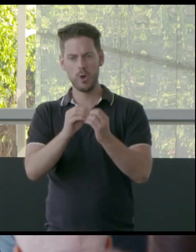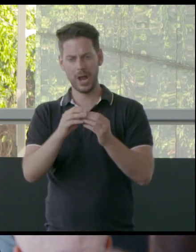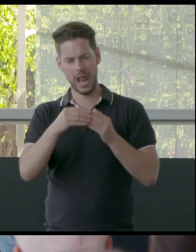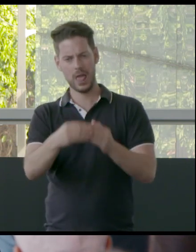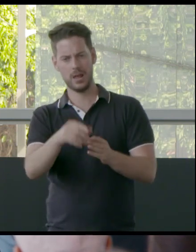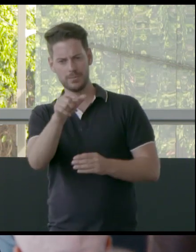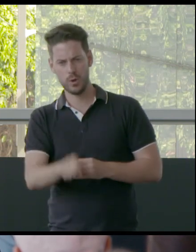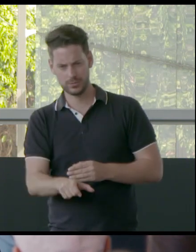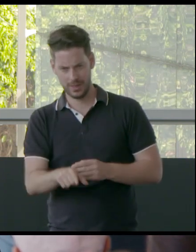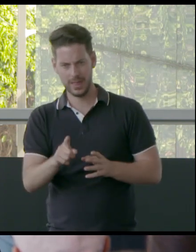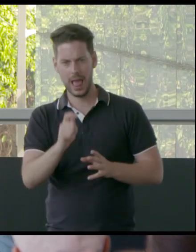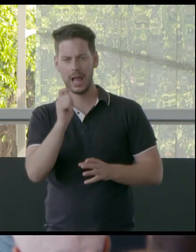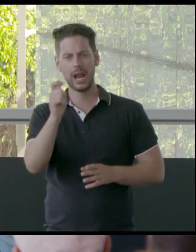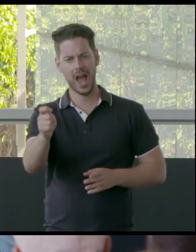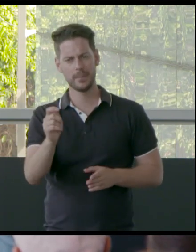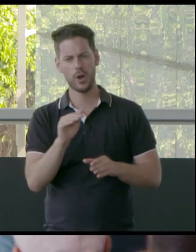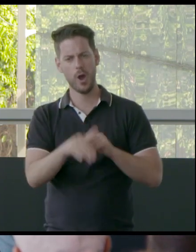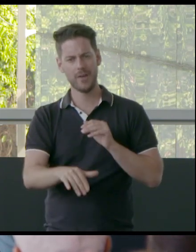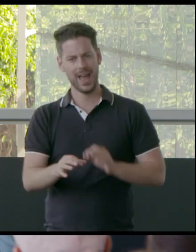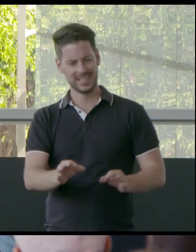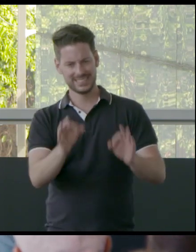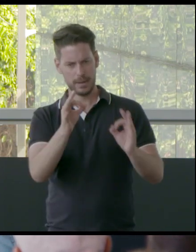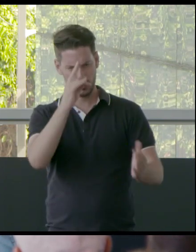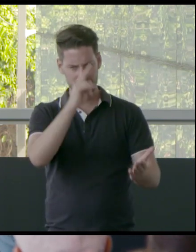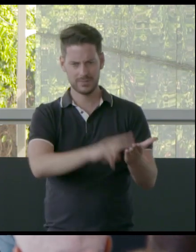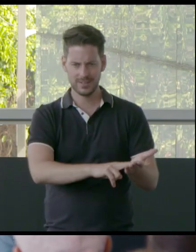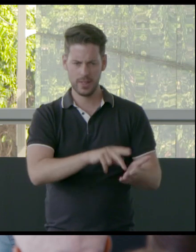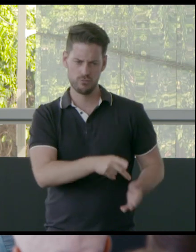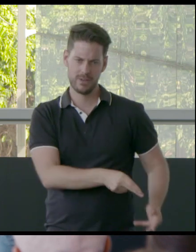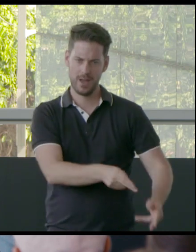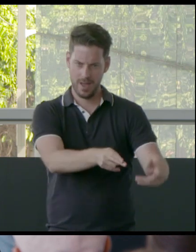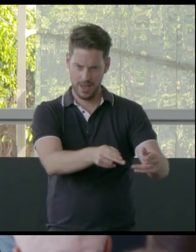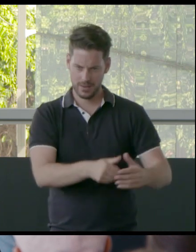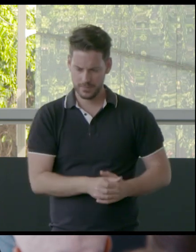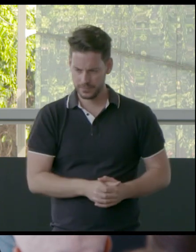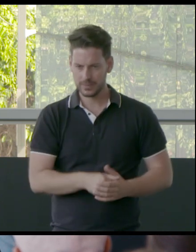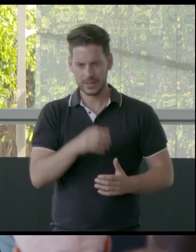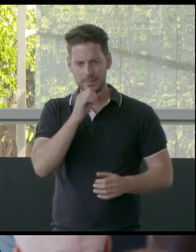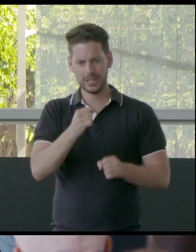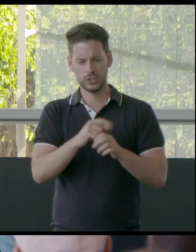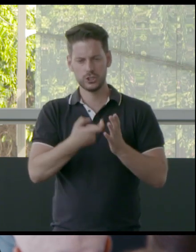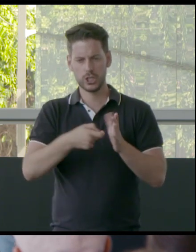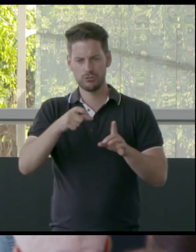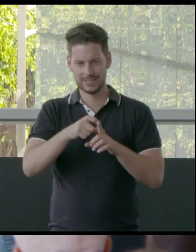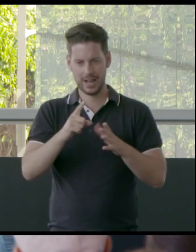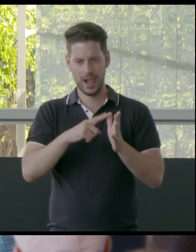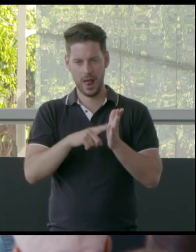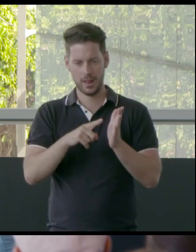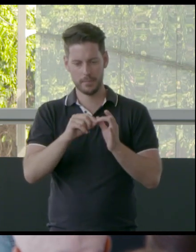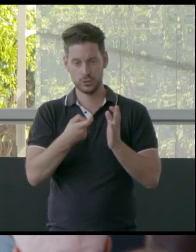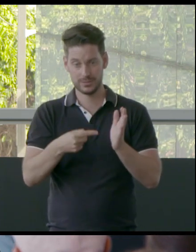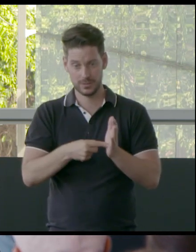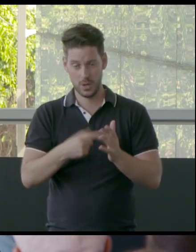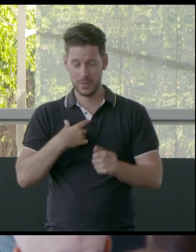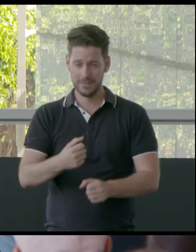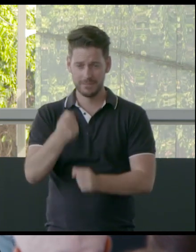for special status for the Whanganui River, a man called Gerard Albert said, have